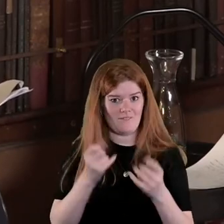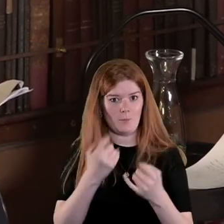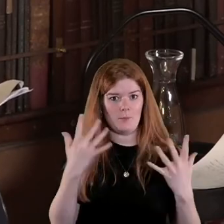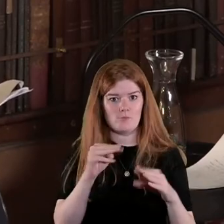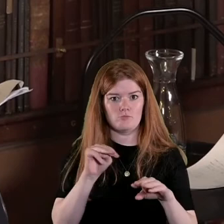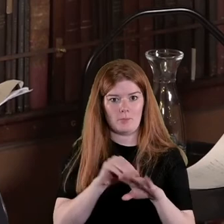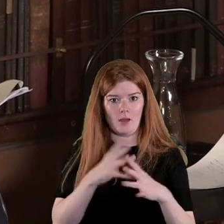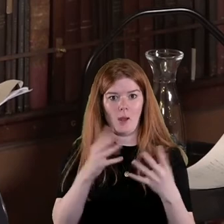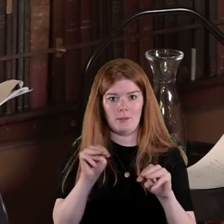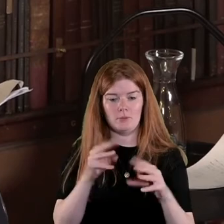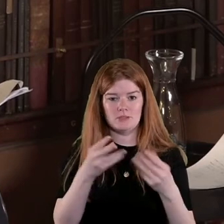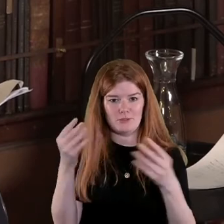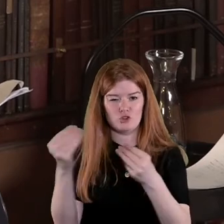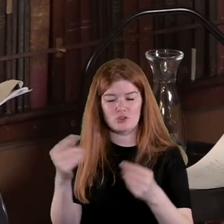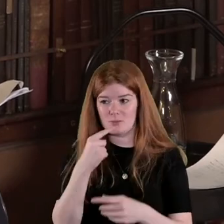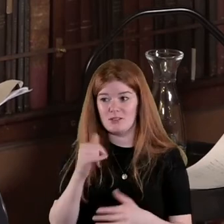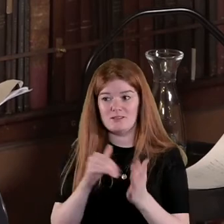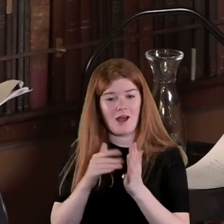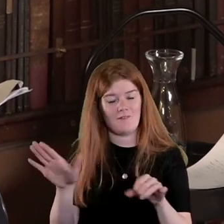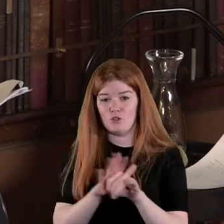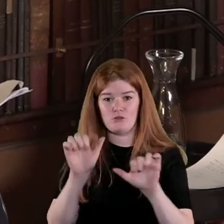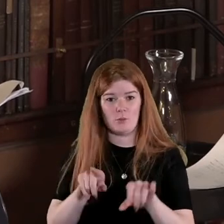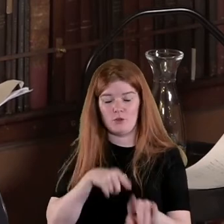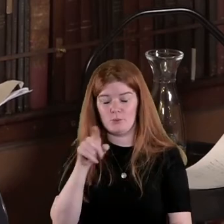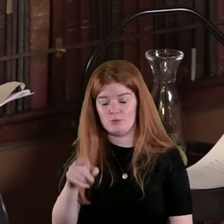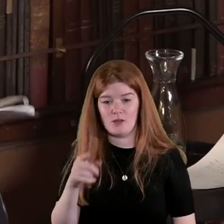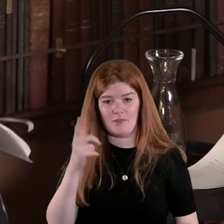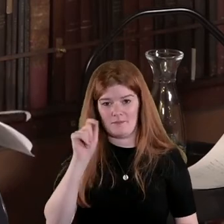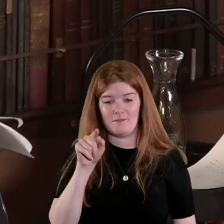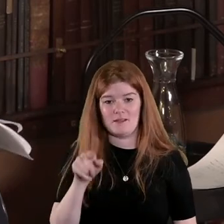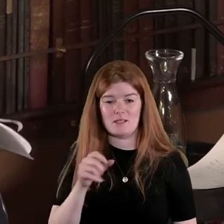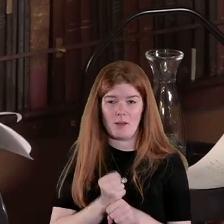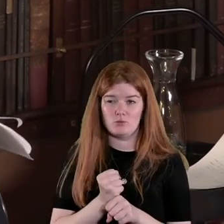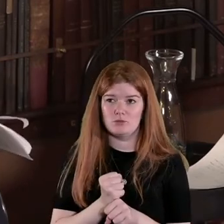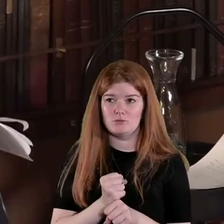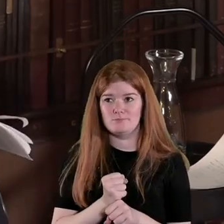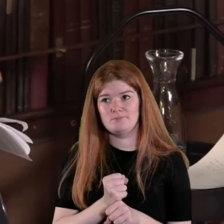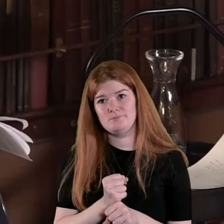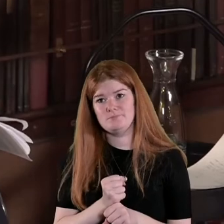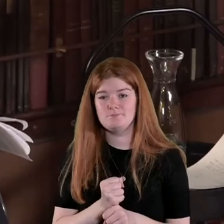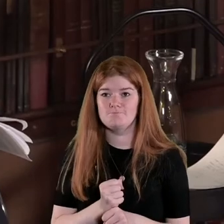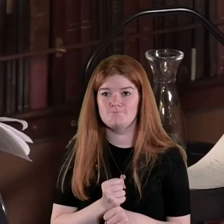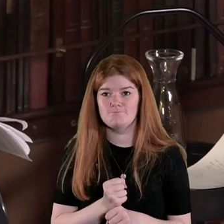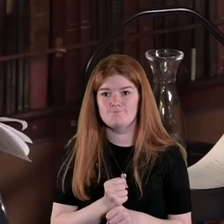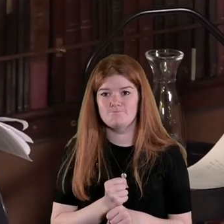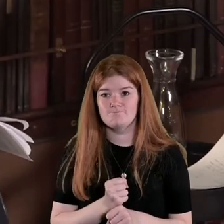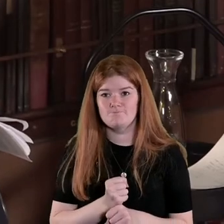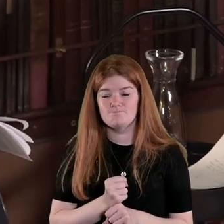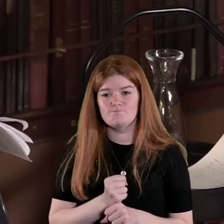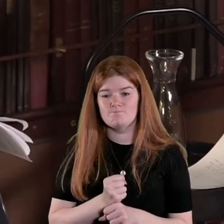yeah so I agree with you completely I think it's about I suppose again clearly we